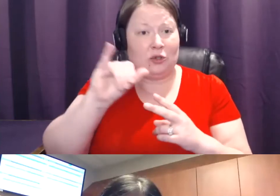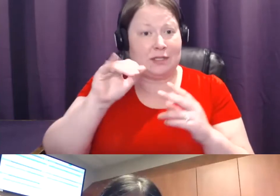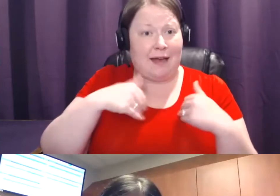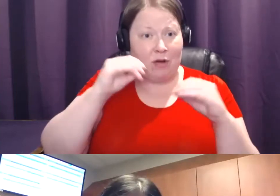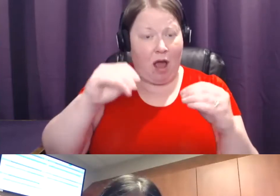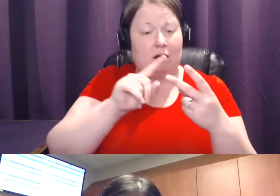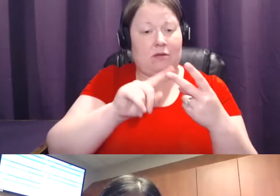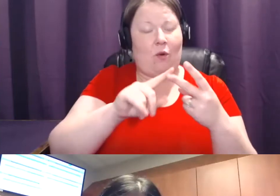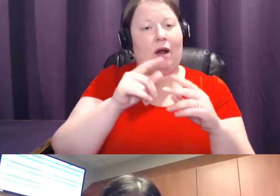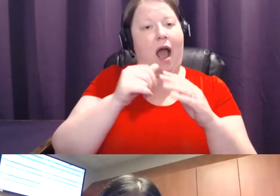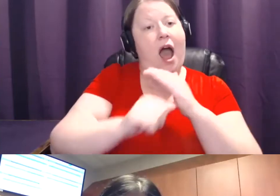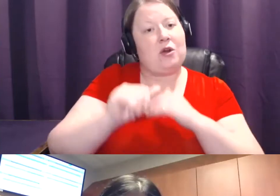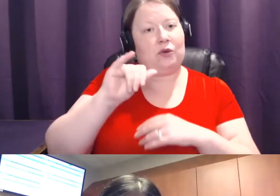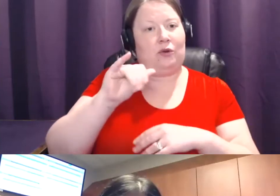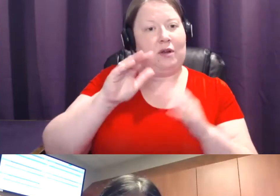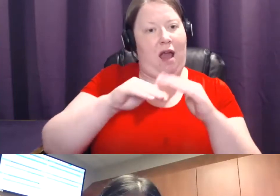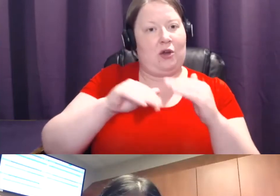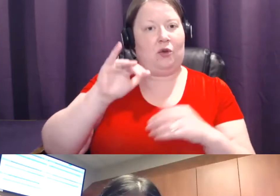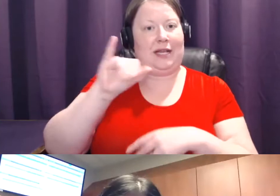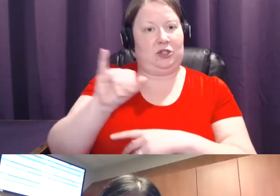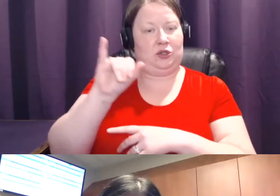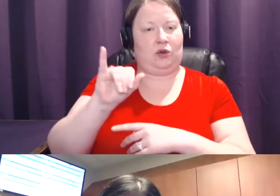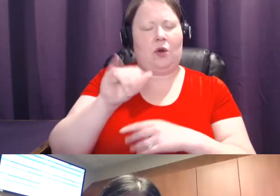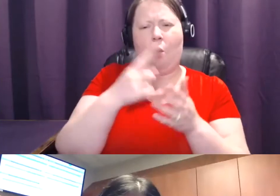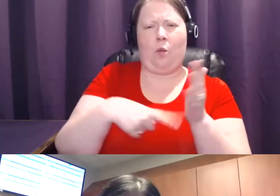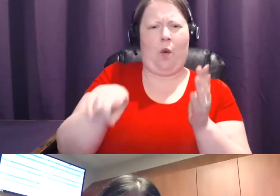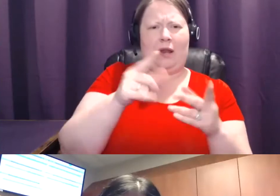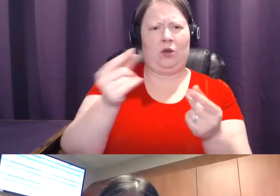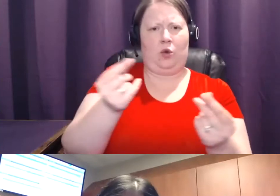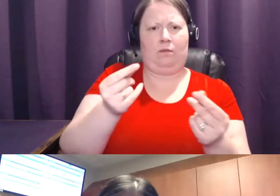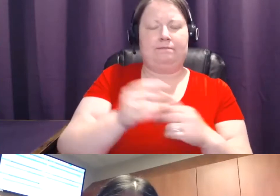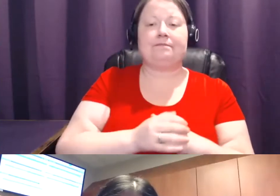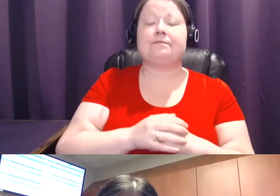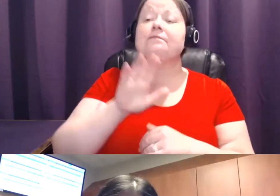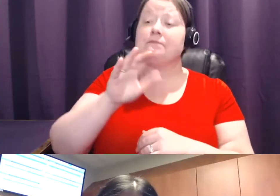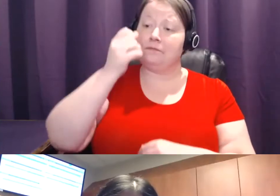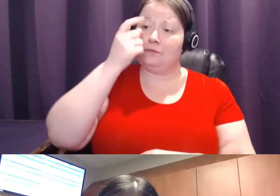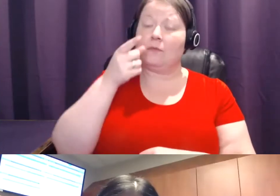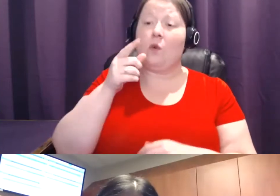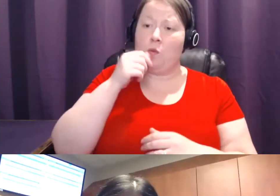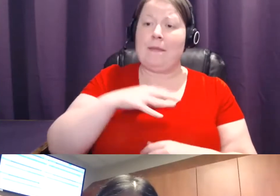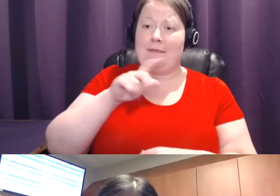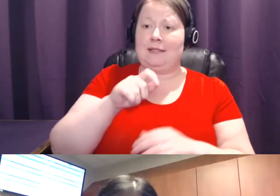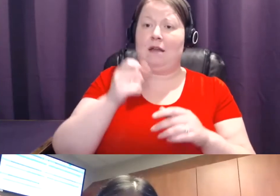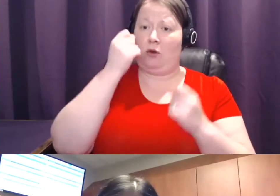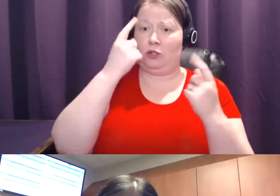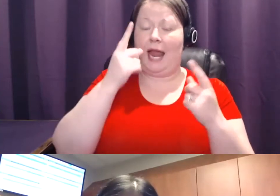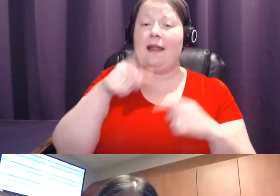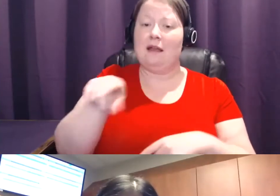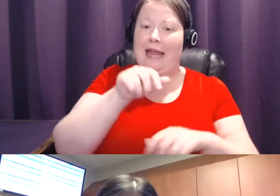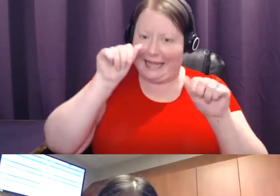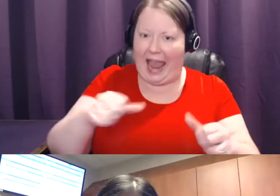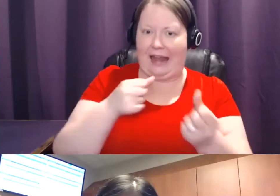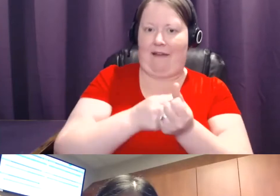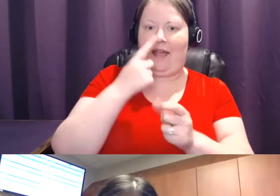what should they do? Women have to understand that they can call their insurance companies, that they can advocate. And I'm very proud